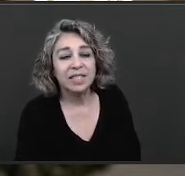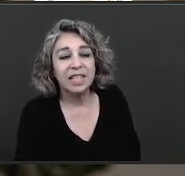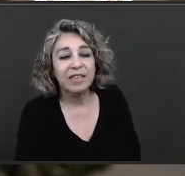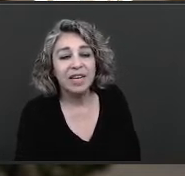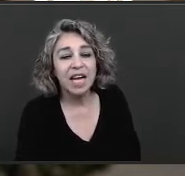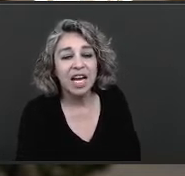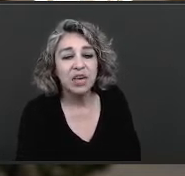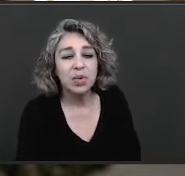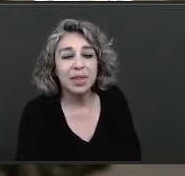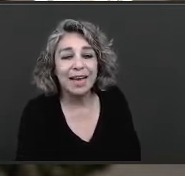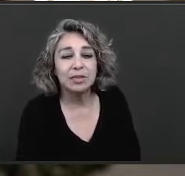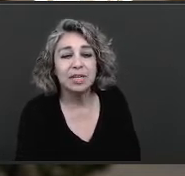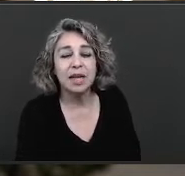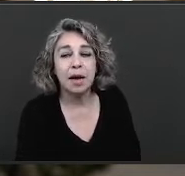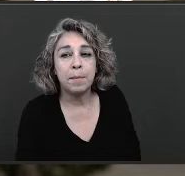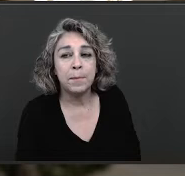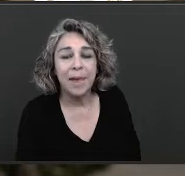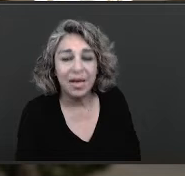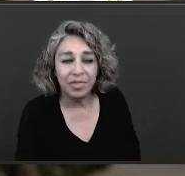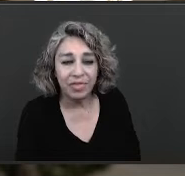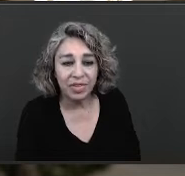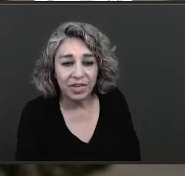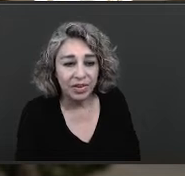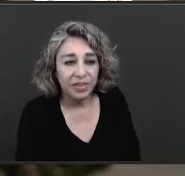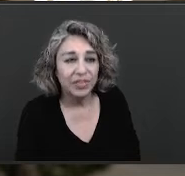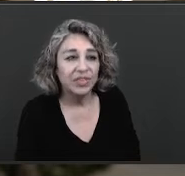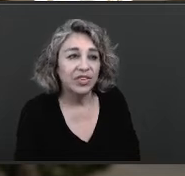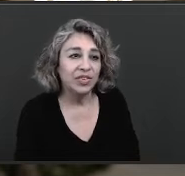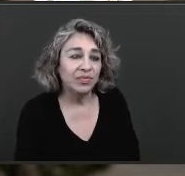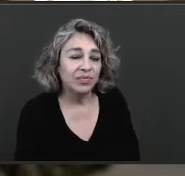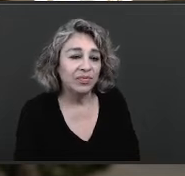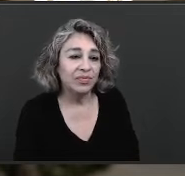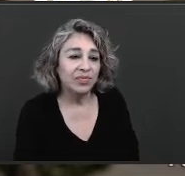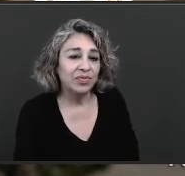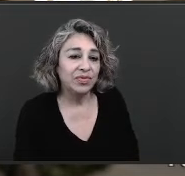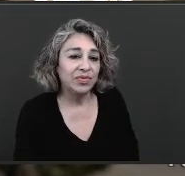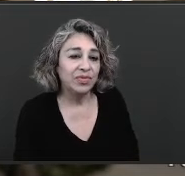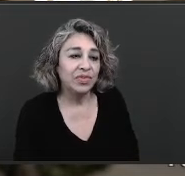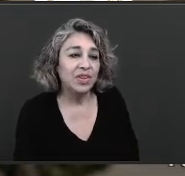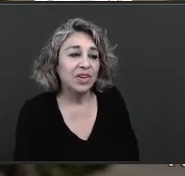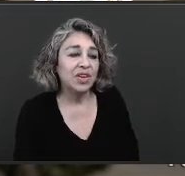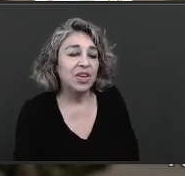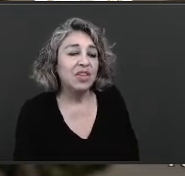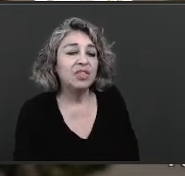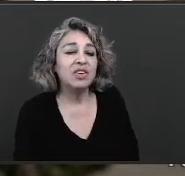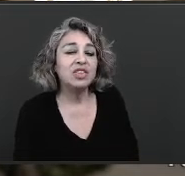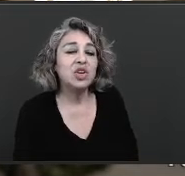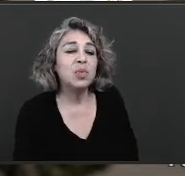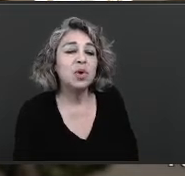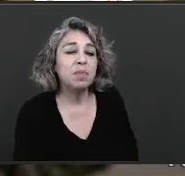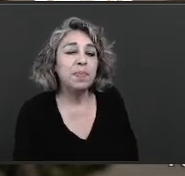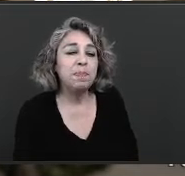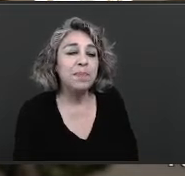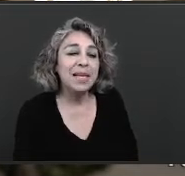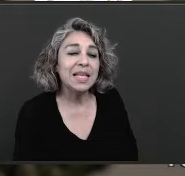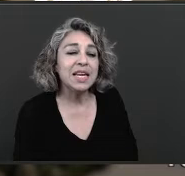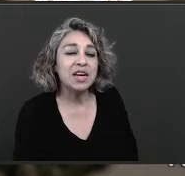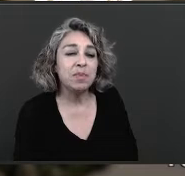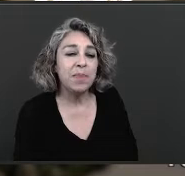of 700,000 a month there's no more